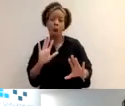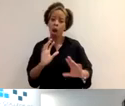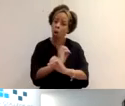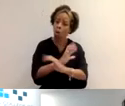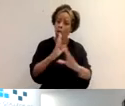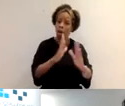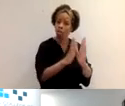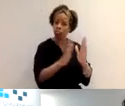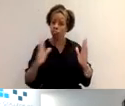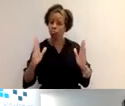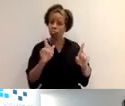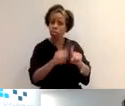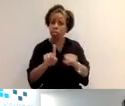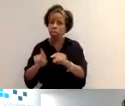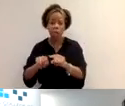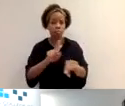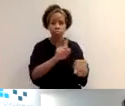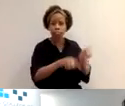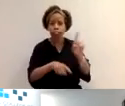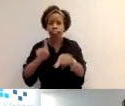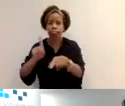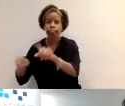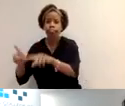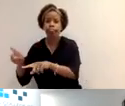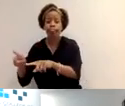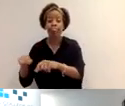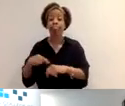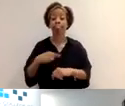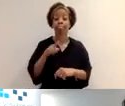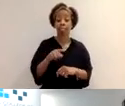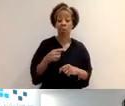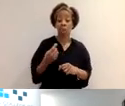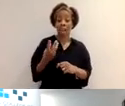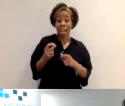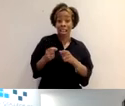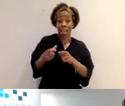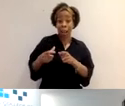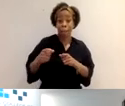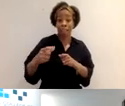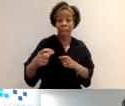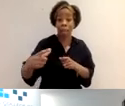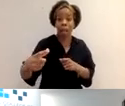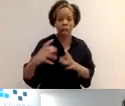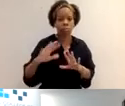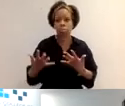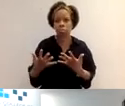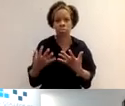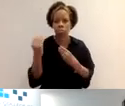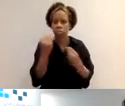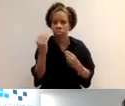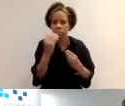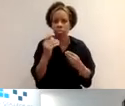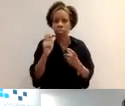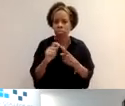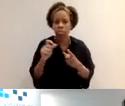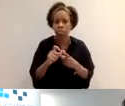what activities you've been doing. Any gaps larger than three consecutive months must be explained with the reasons why that most, you know,